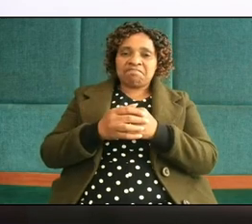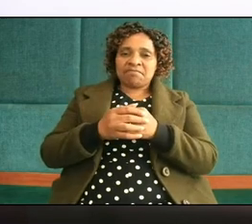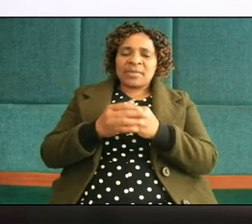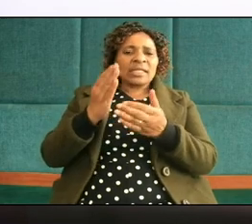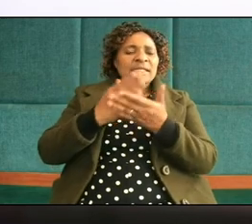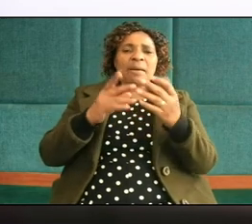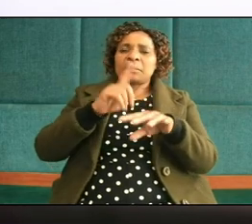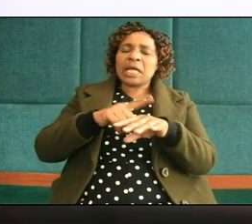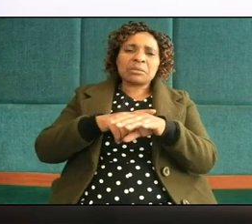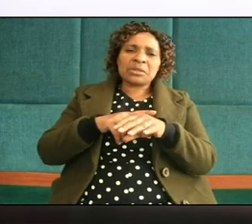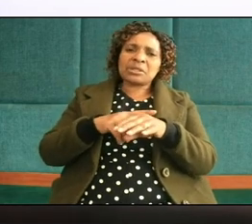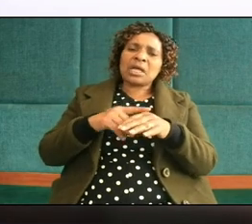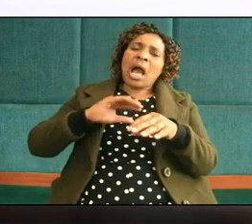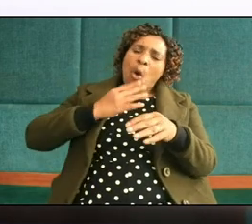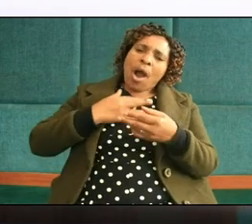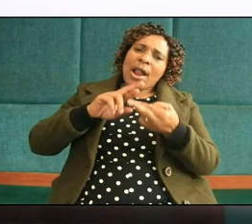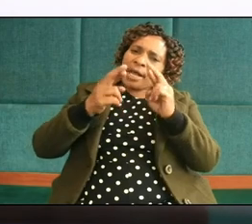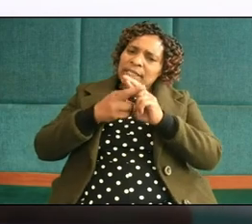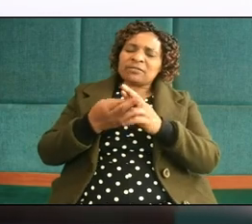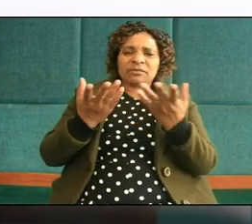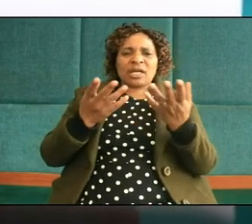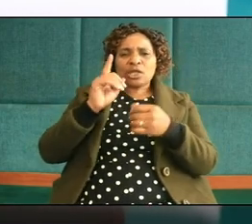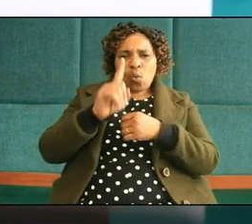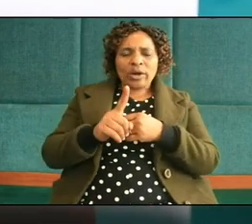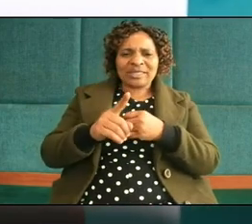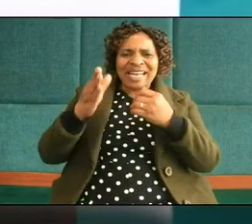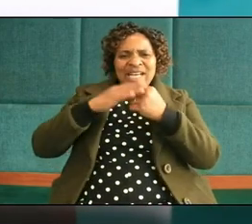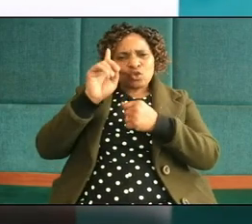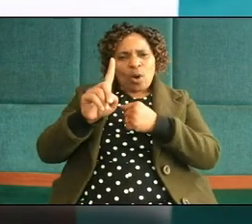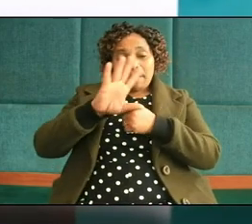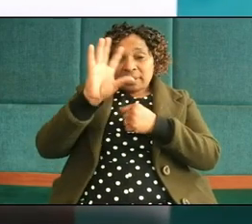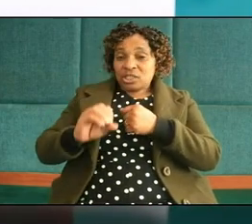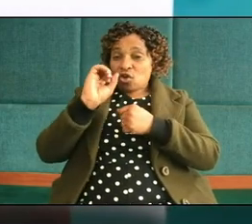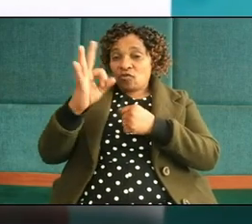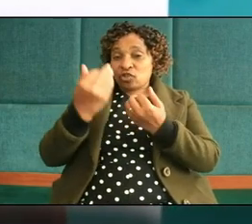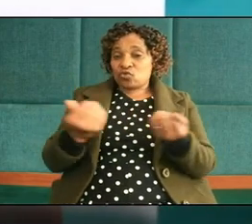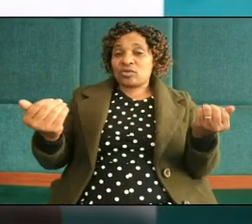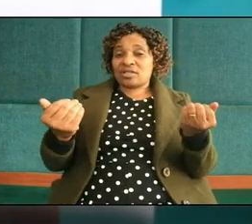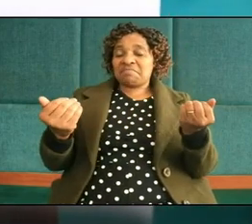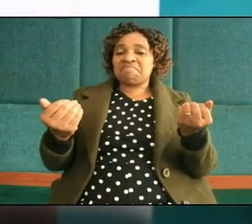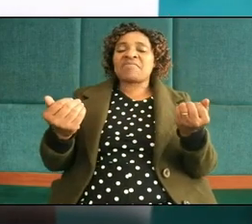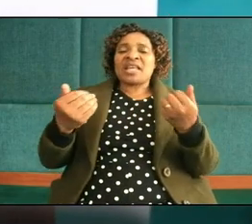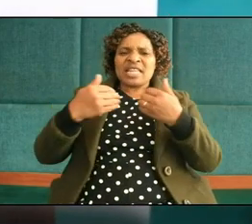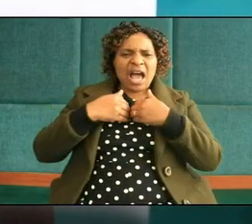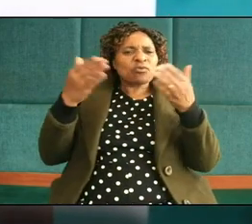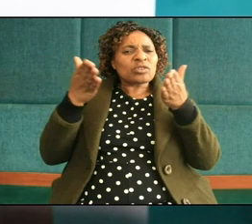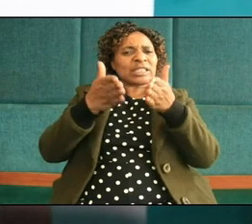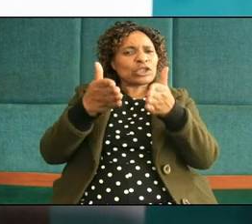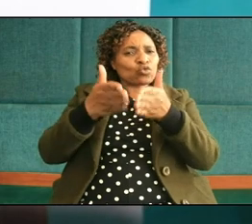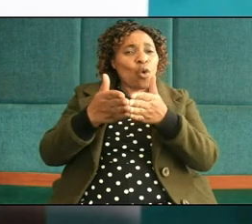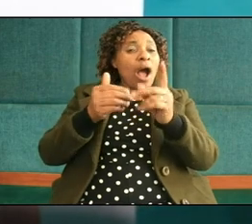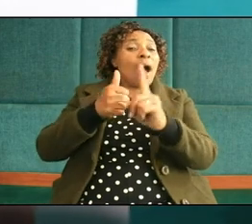sometimes our neighbors are the ones who are doing it 91% of children they have sexual abuse